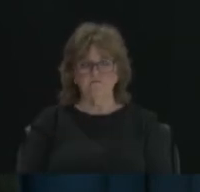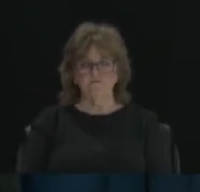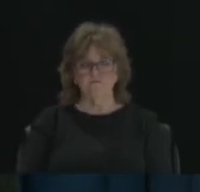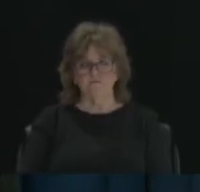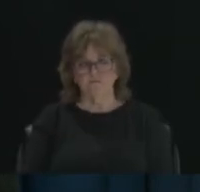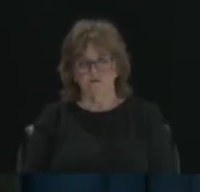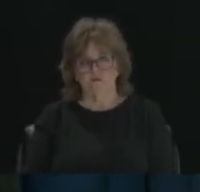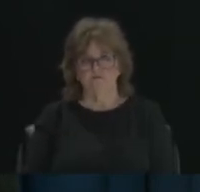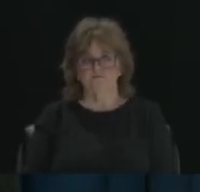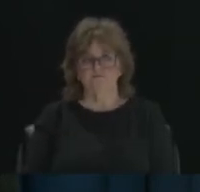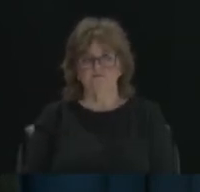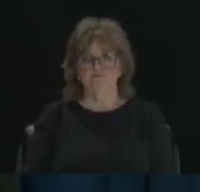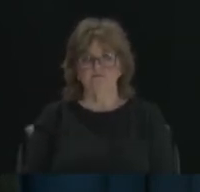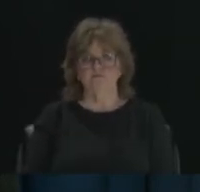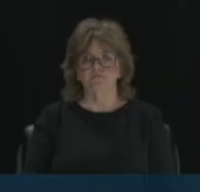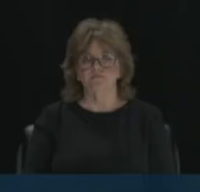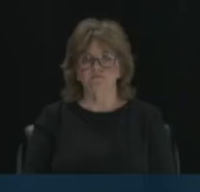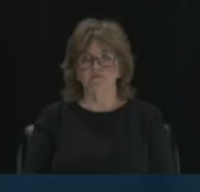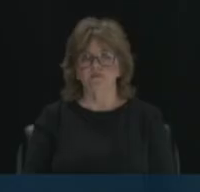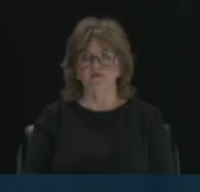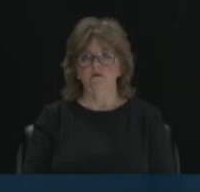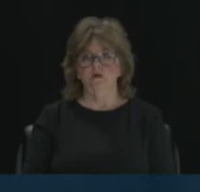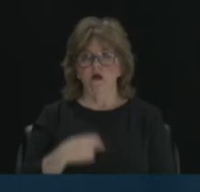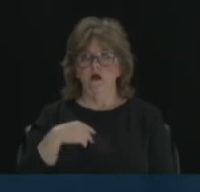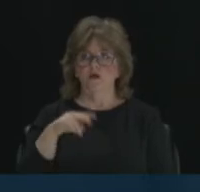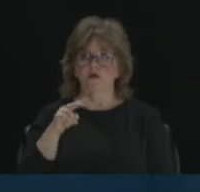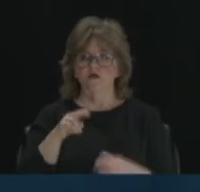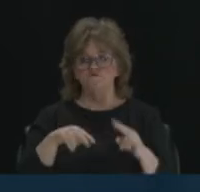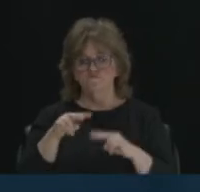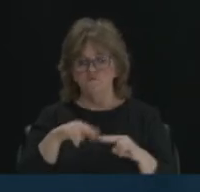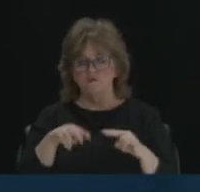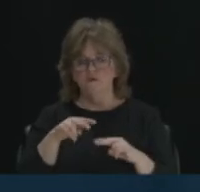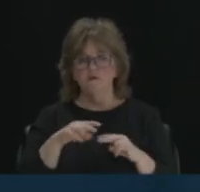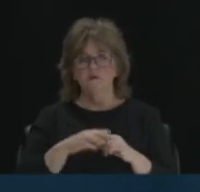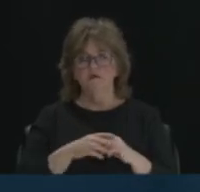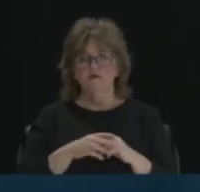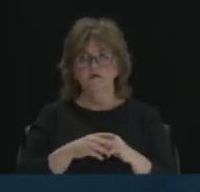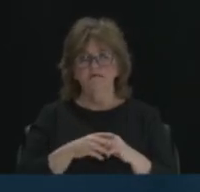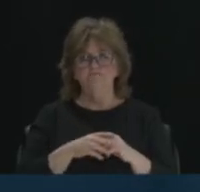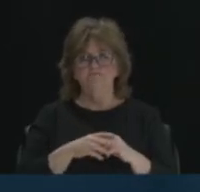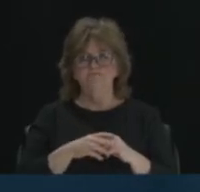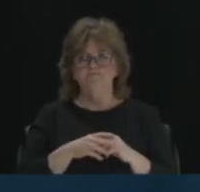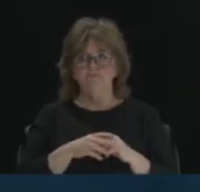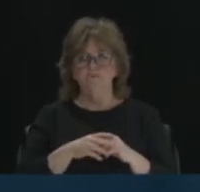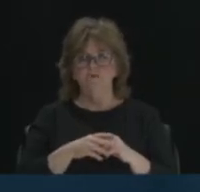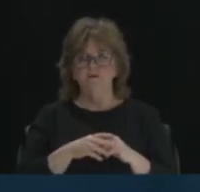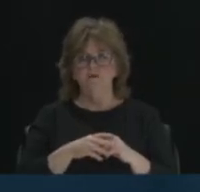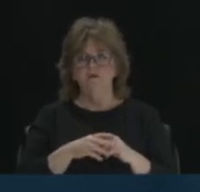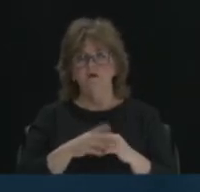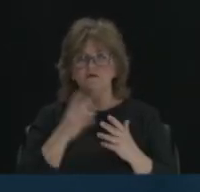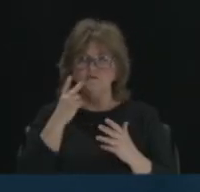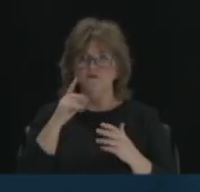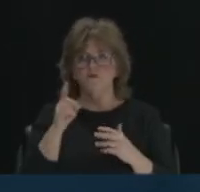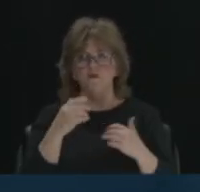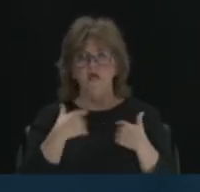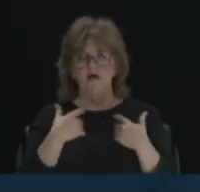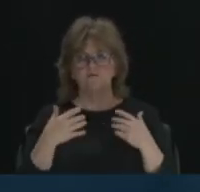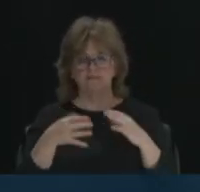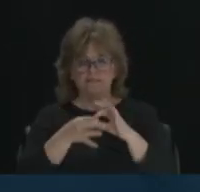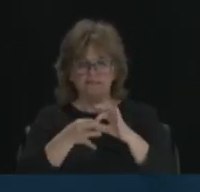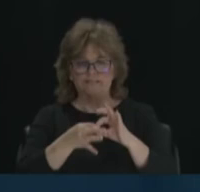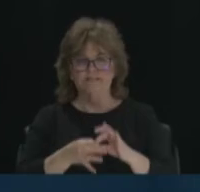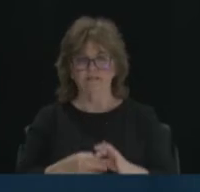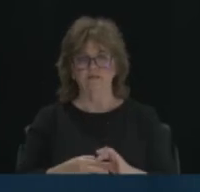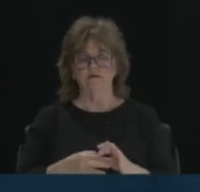And, you know, as I kind of look through this stuff again, I kind of see where we can have synergies, right? So